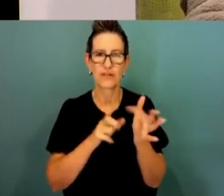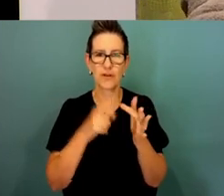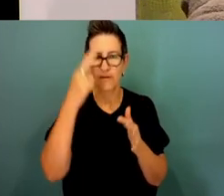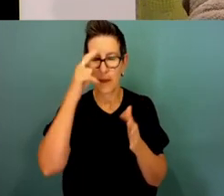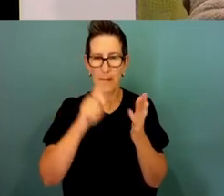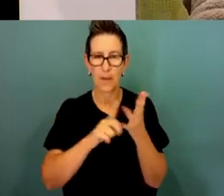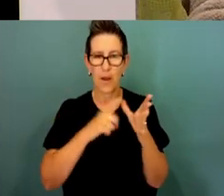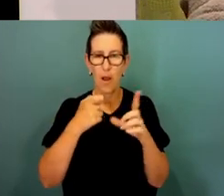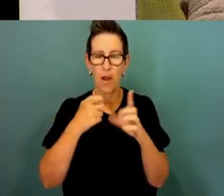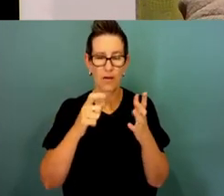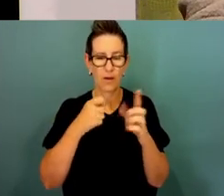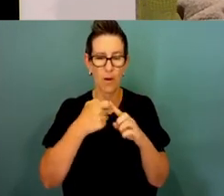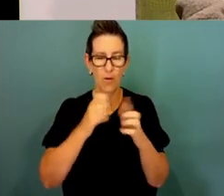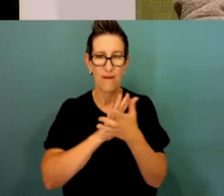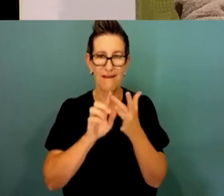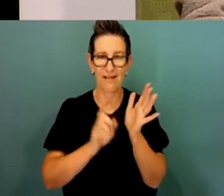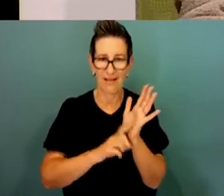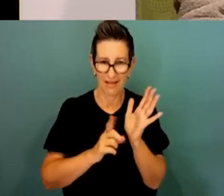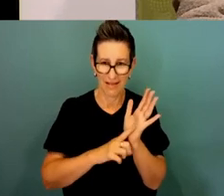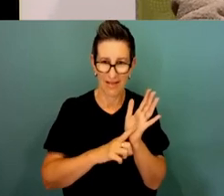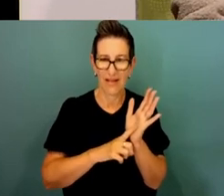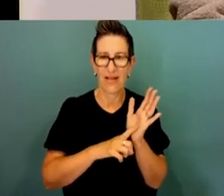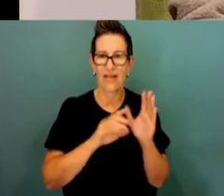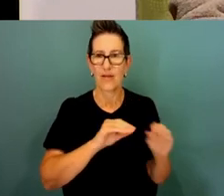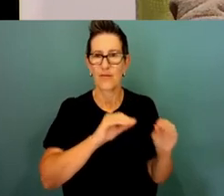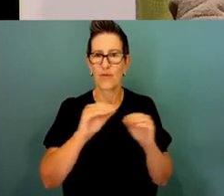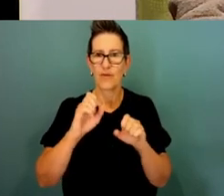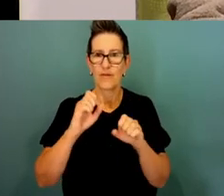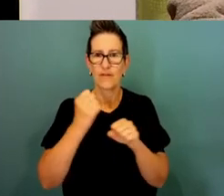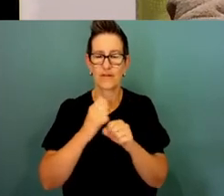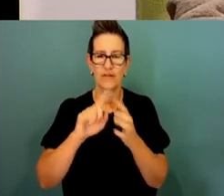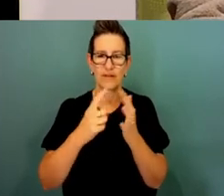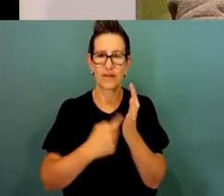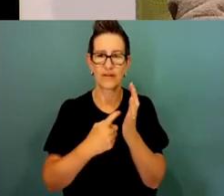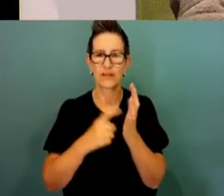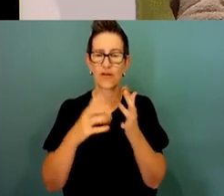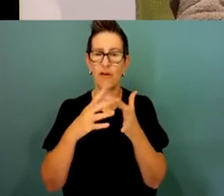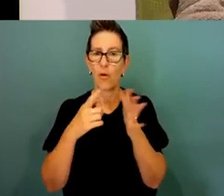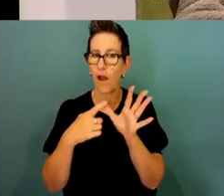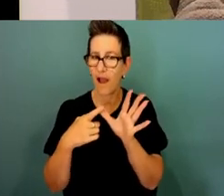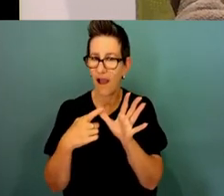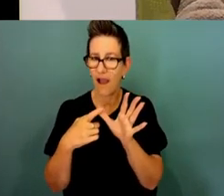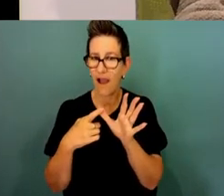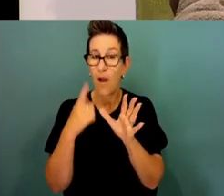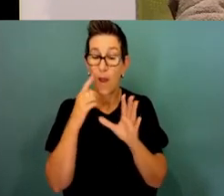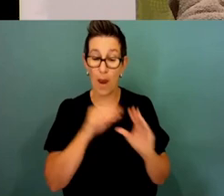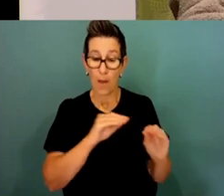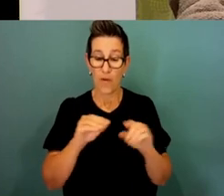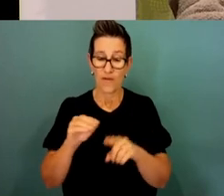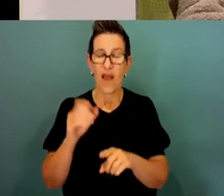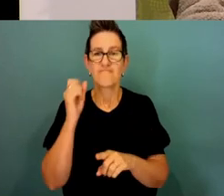Then we moved out into another place called Jirawa. It's out there that I learned about being an Aboriginal person on country.